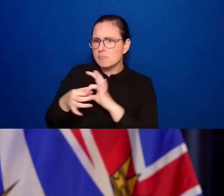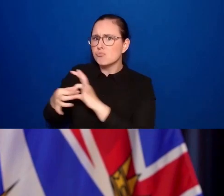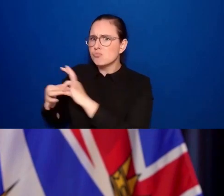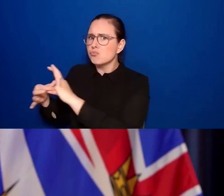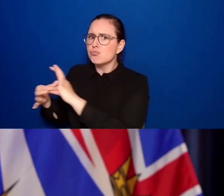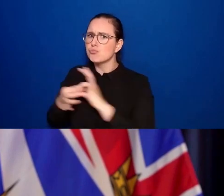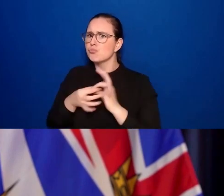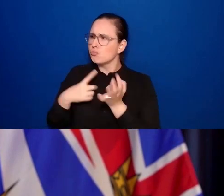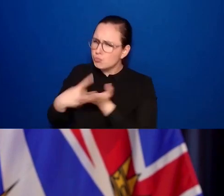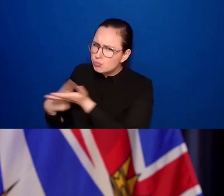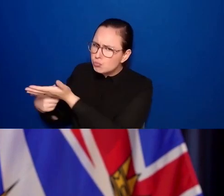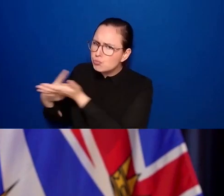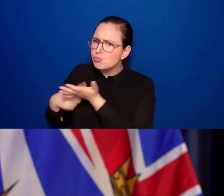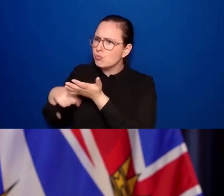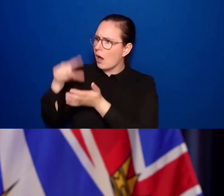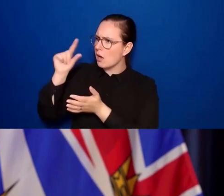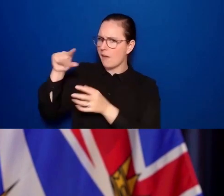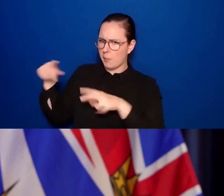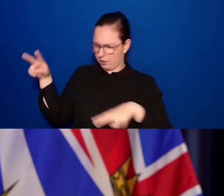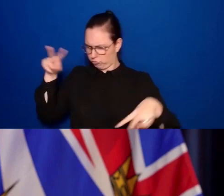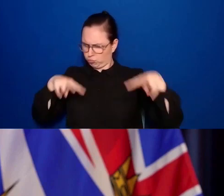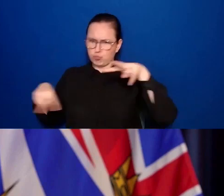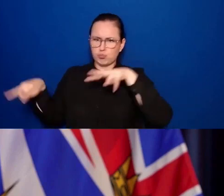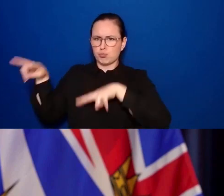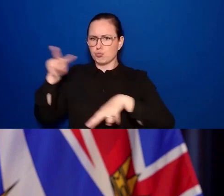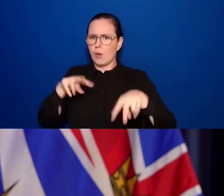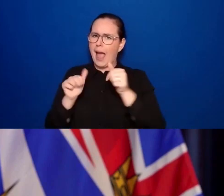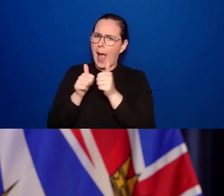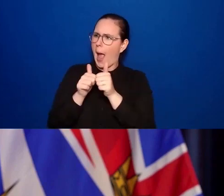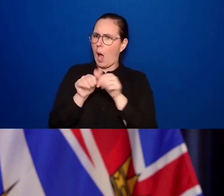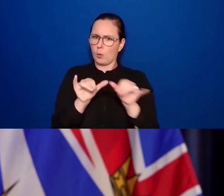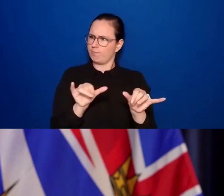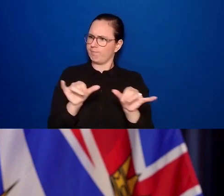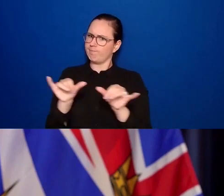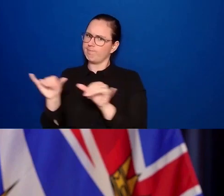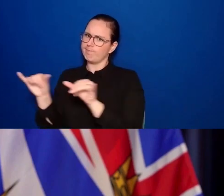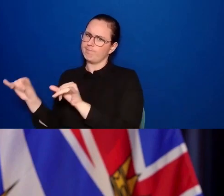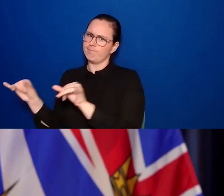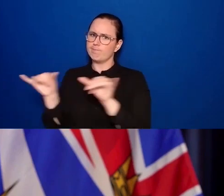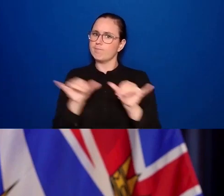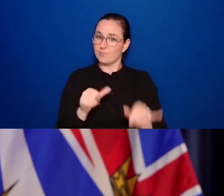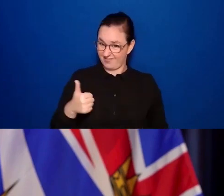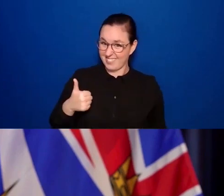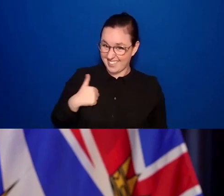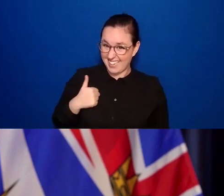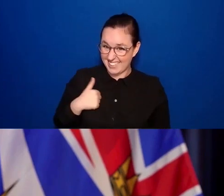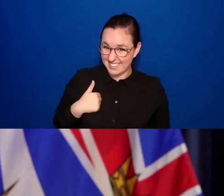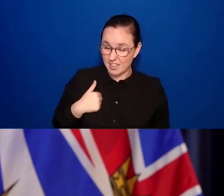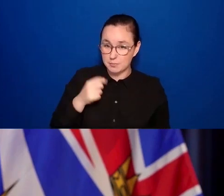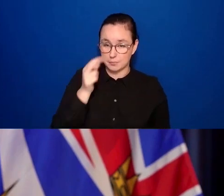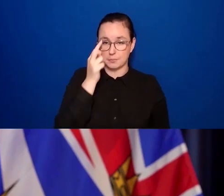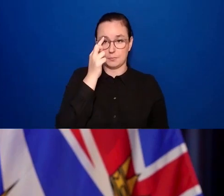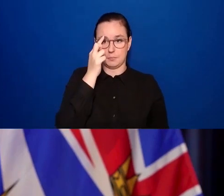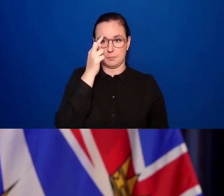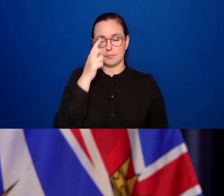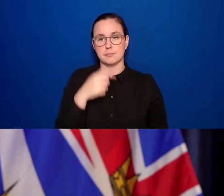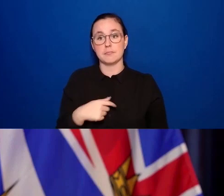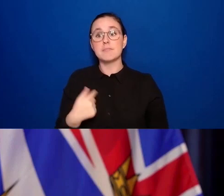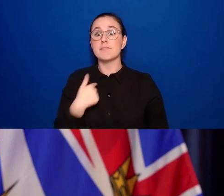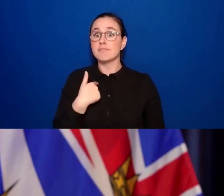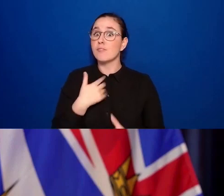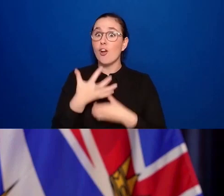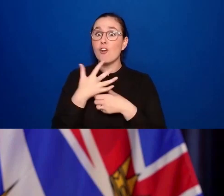have continuity from coast to coast to coast to protect British Columbians. That's been the objective and I'm confident that that will be the outcome as well.